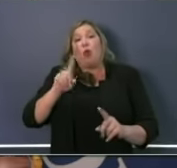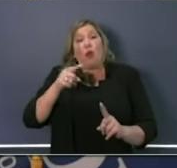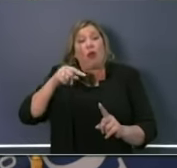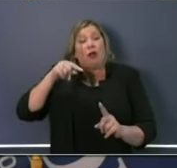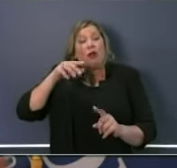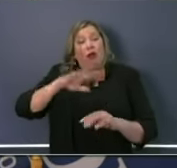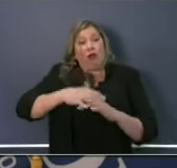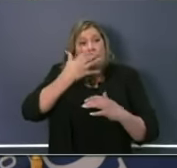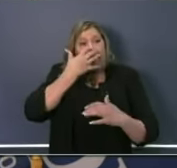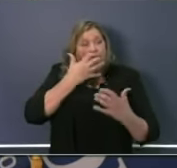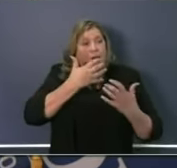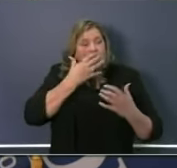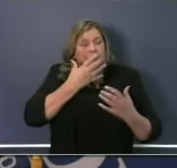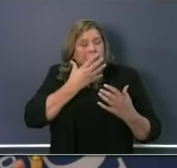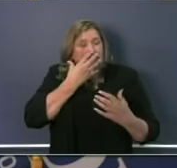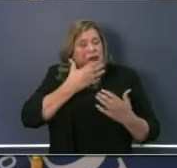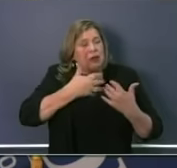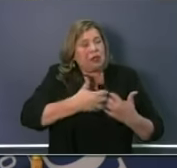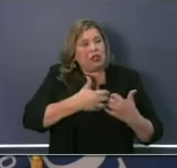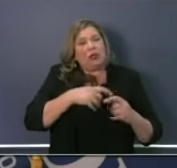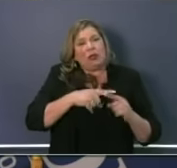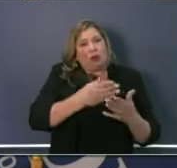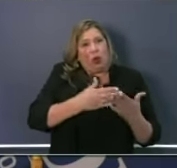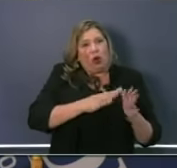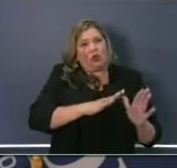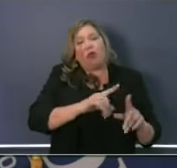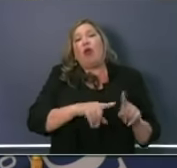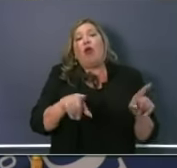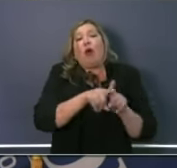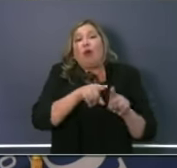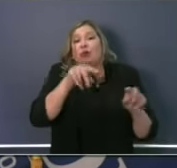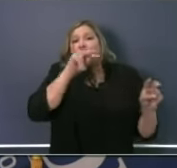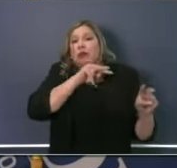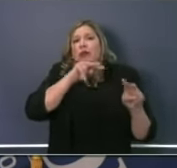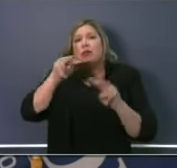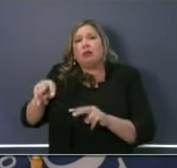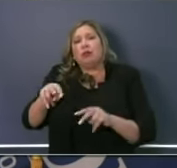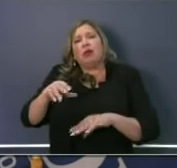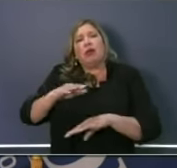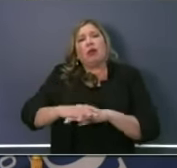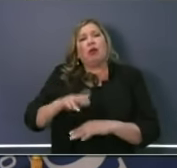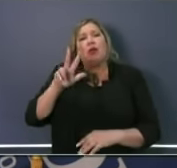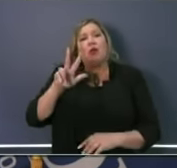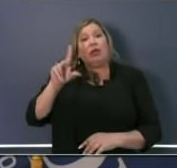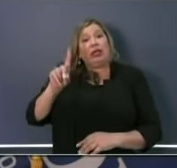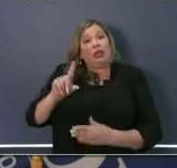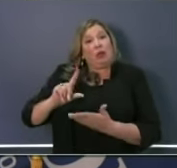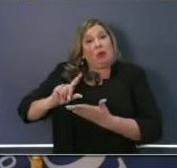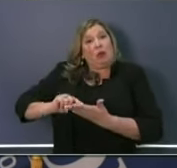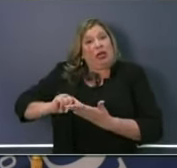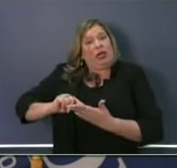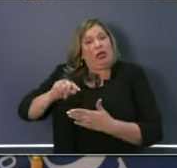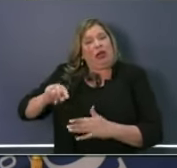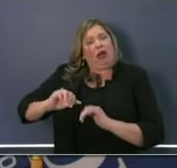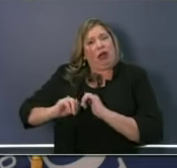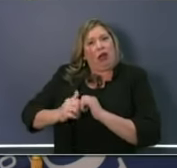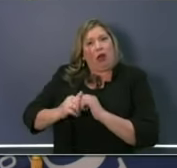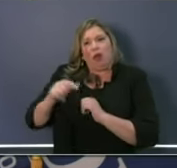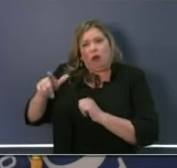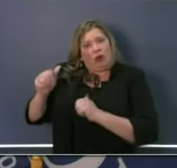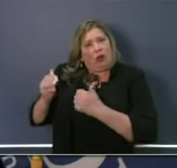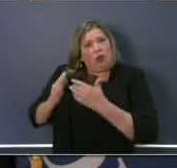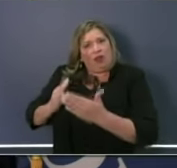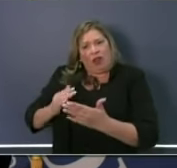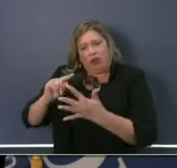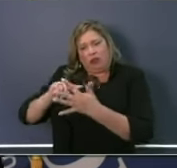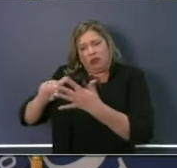on the ventilator side and the parts side, but he's also looking with his remarkable capacity on 3D printing and other things that he could provide.